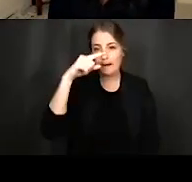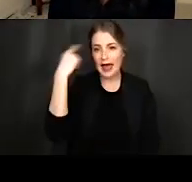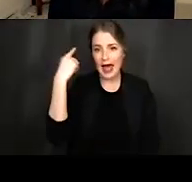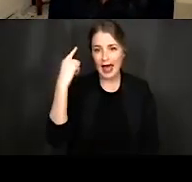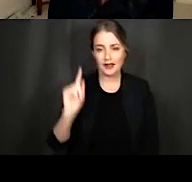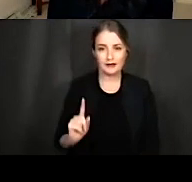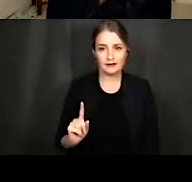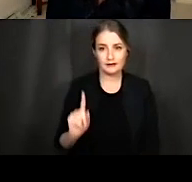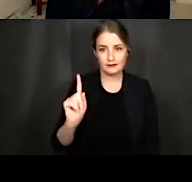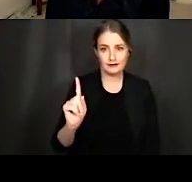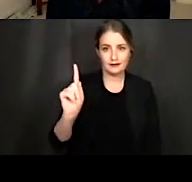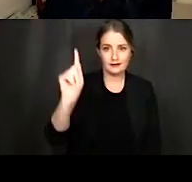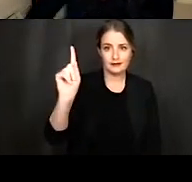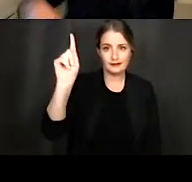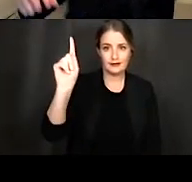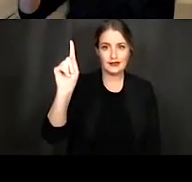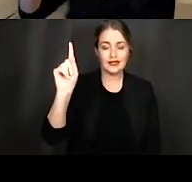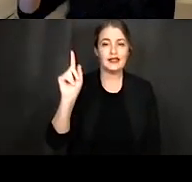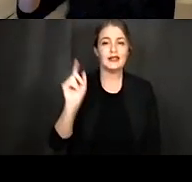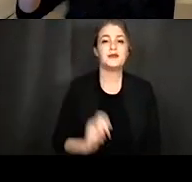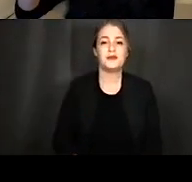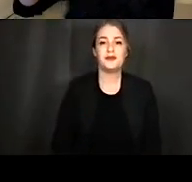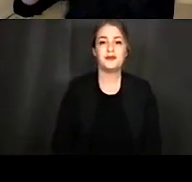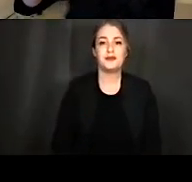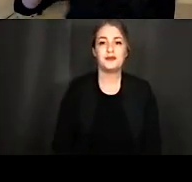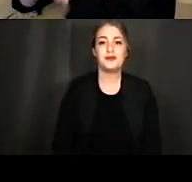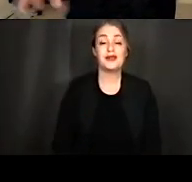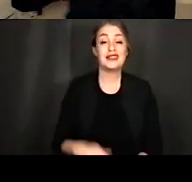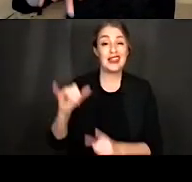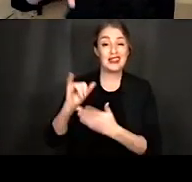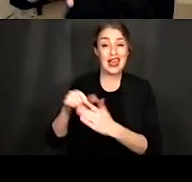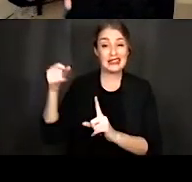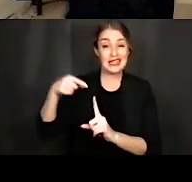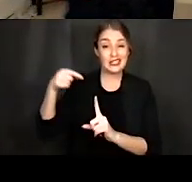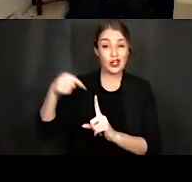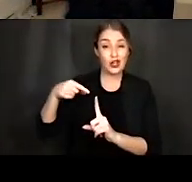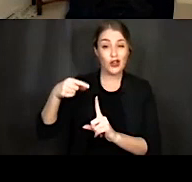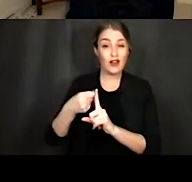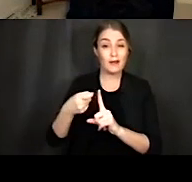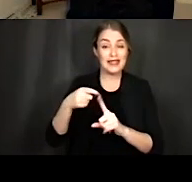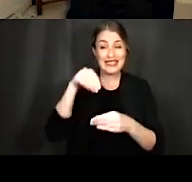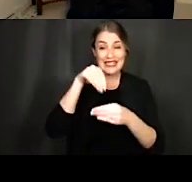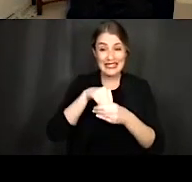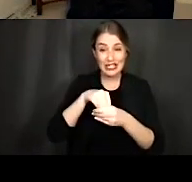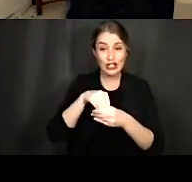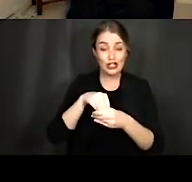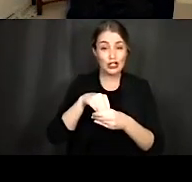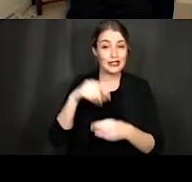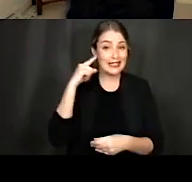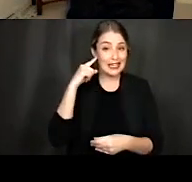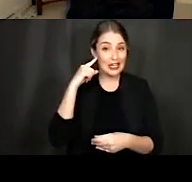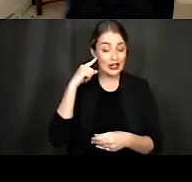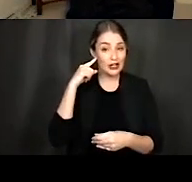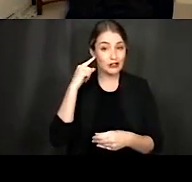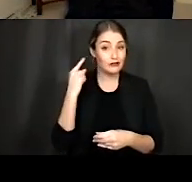as the signal as the signal travels from the inner ear through the brain